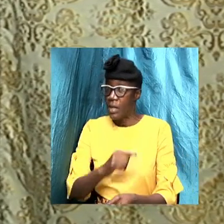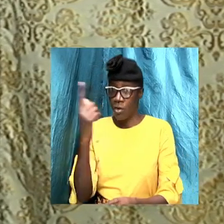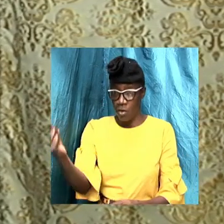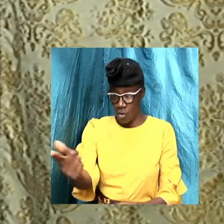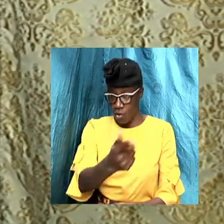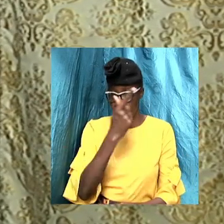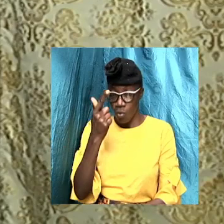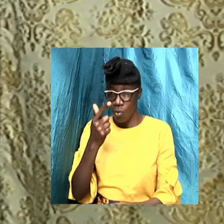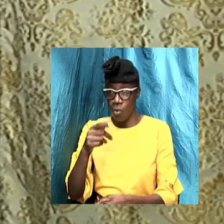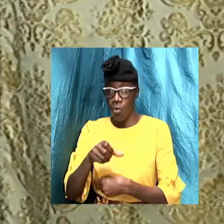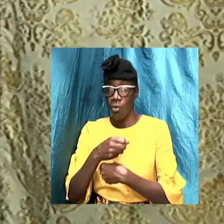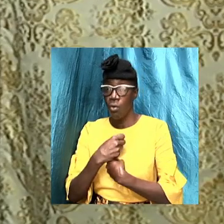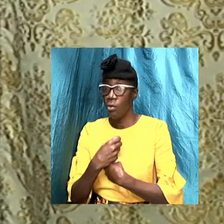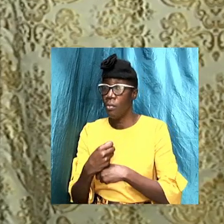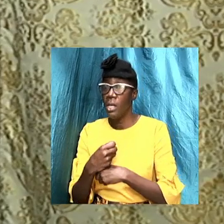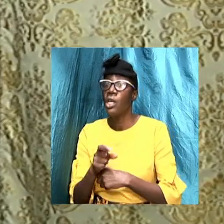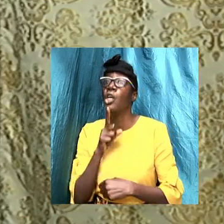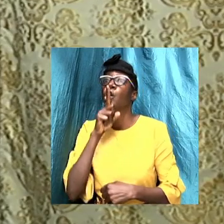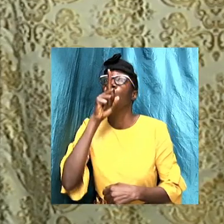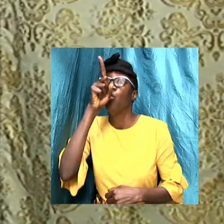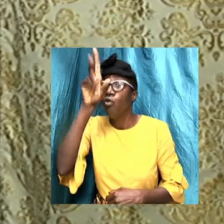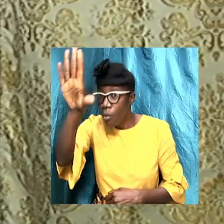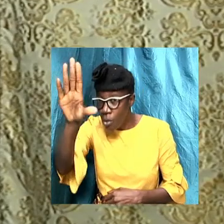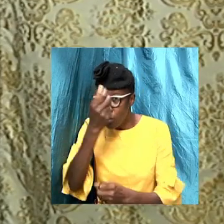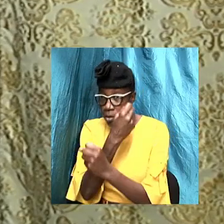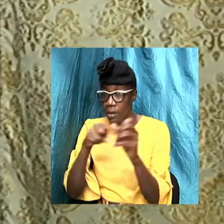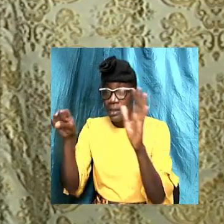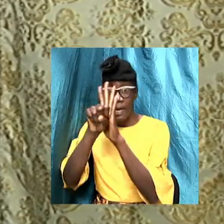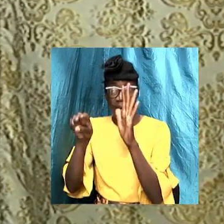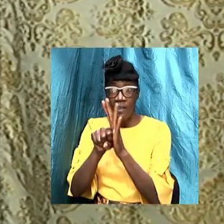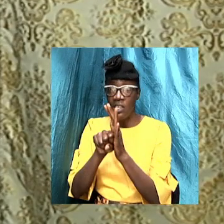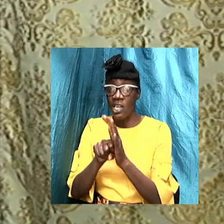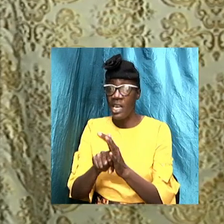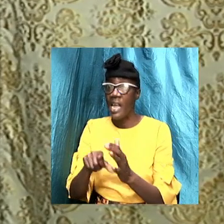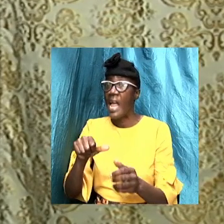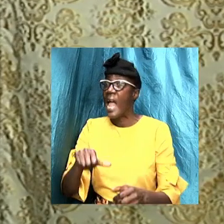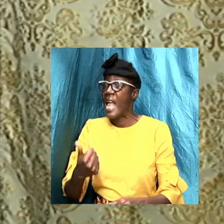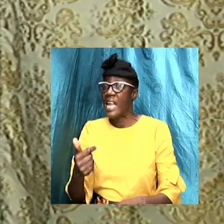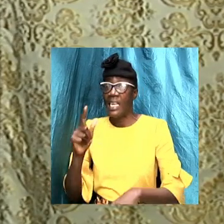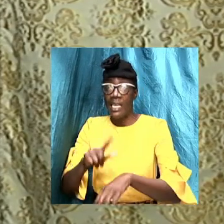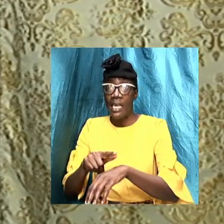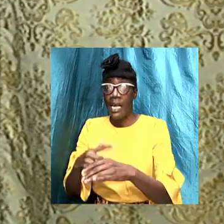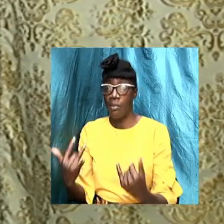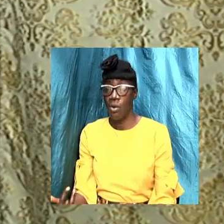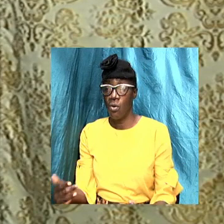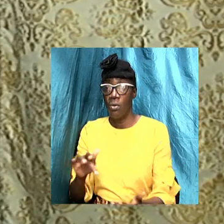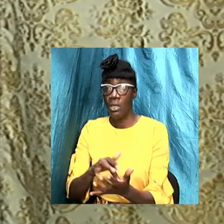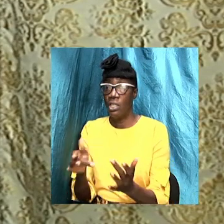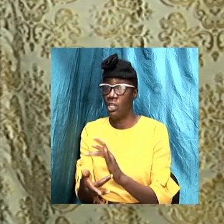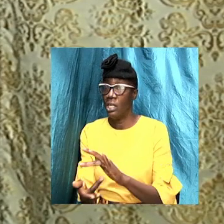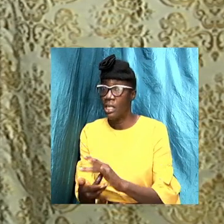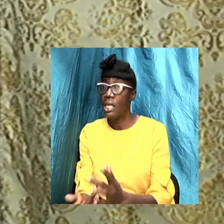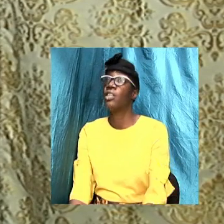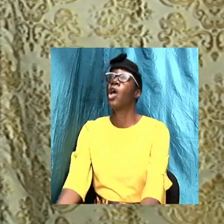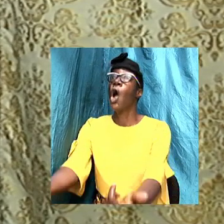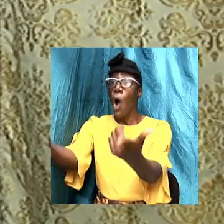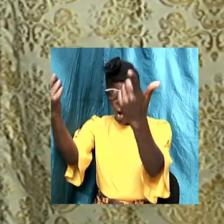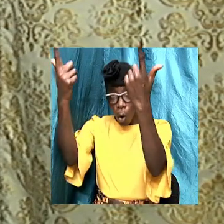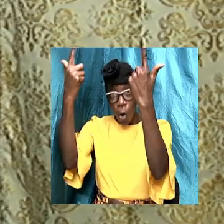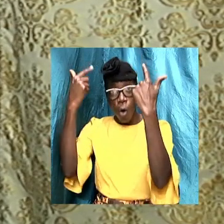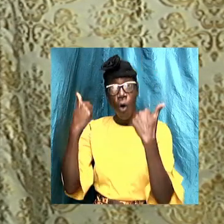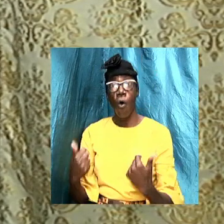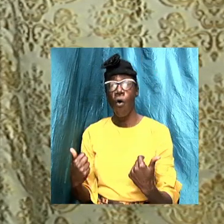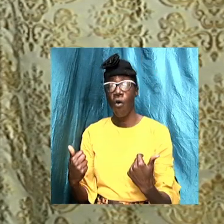you know, make our calling and election sure, because any time now, Jesus can put in his appearance.